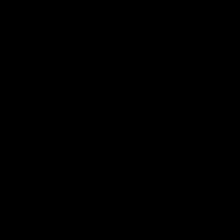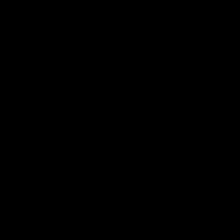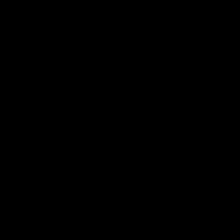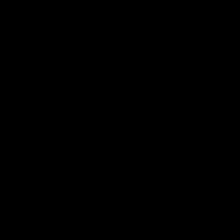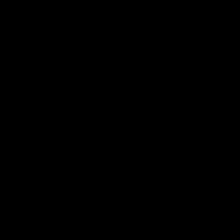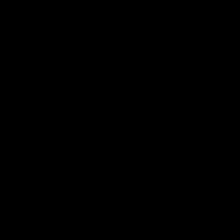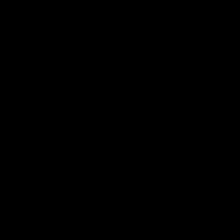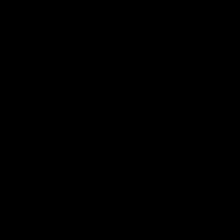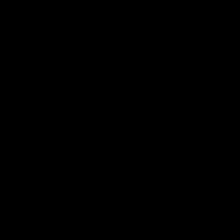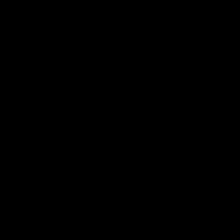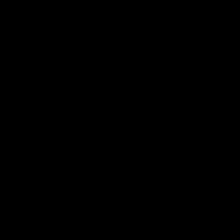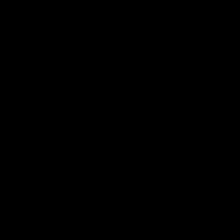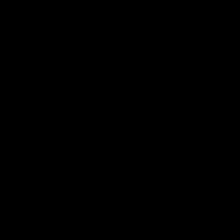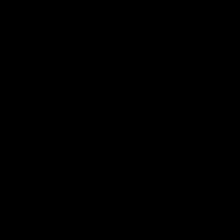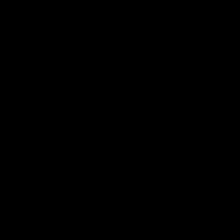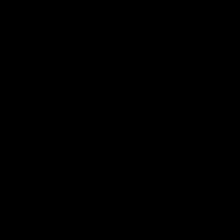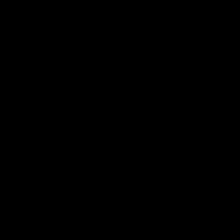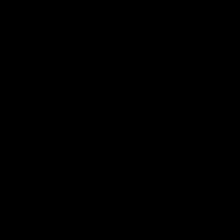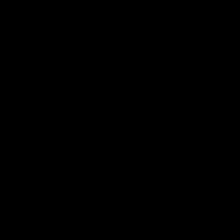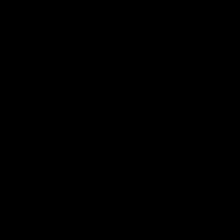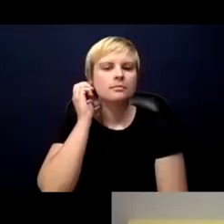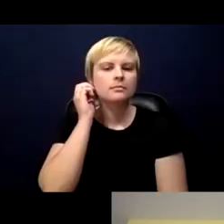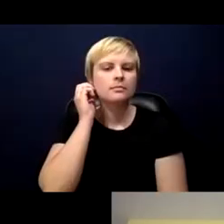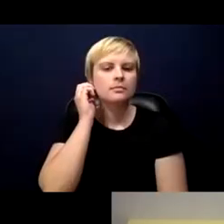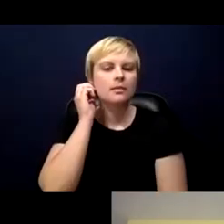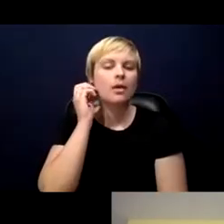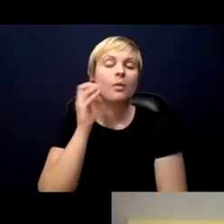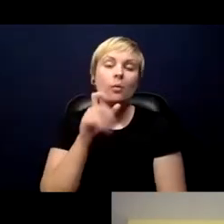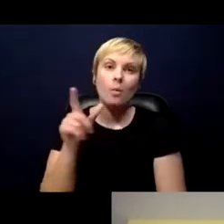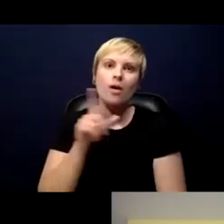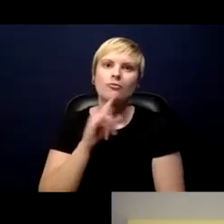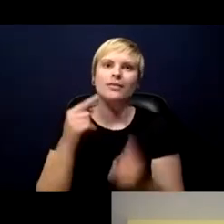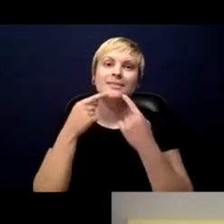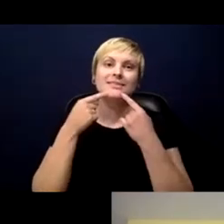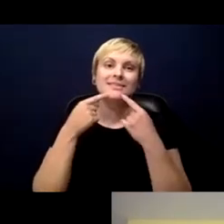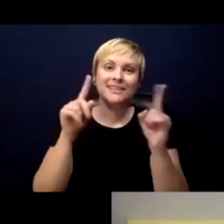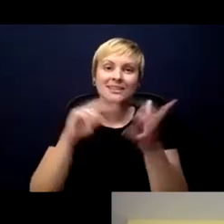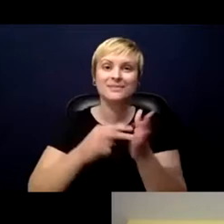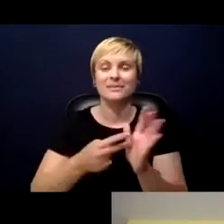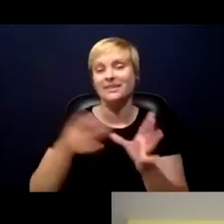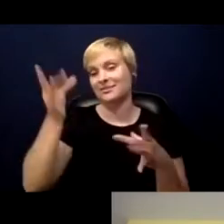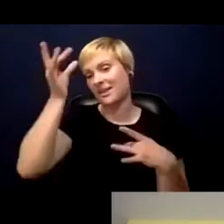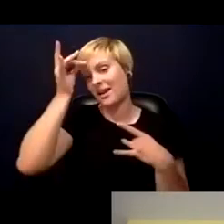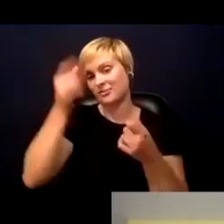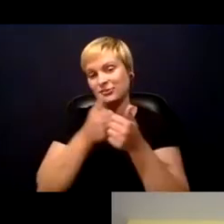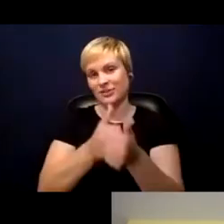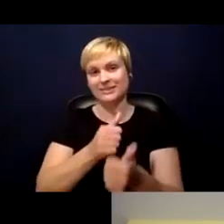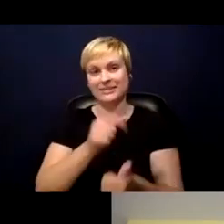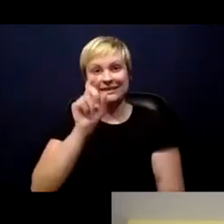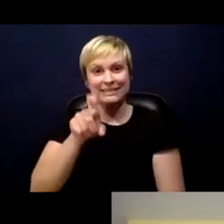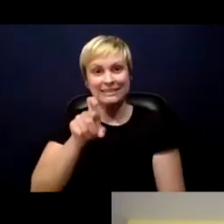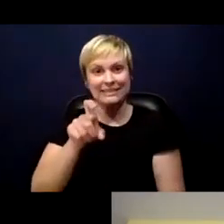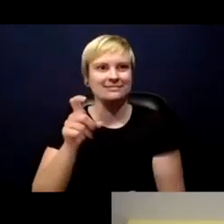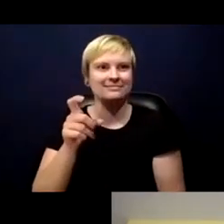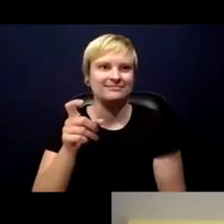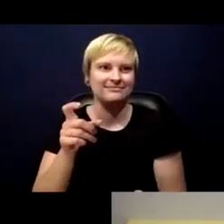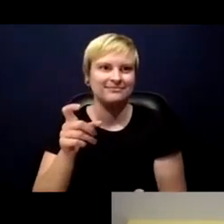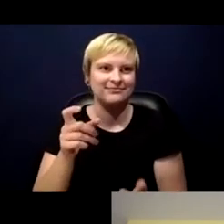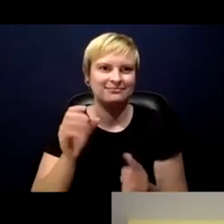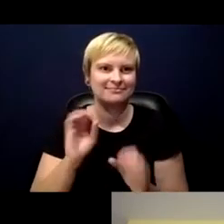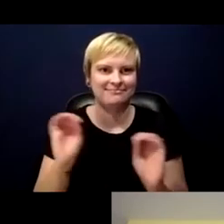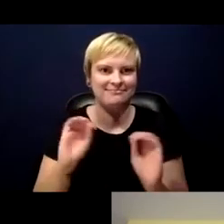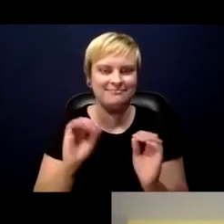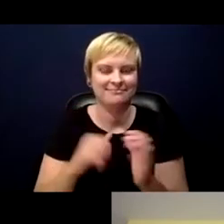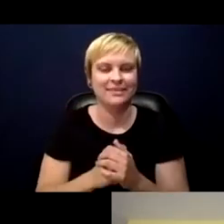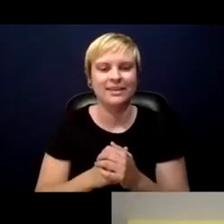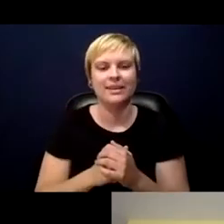Well, ultimately success is not having to do contact tracing anymore. Uh, and, uh, in the, in the short term,